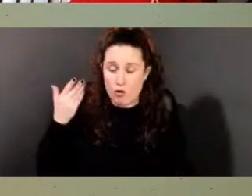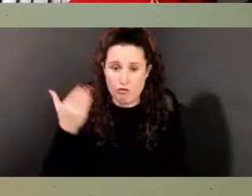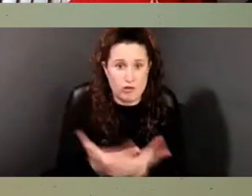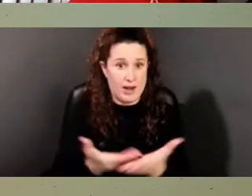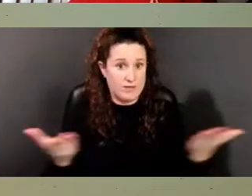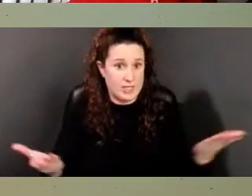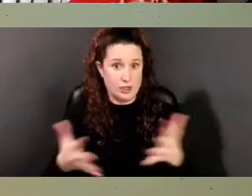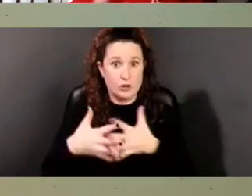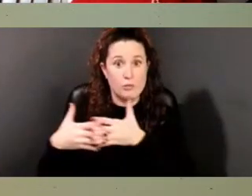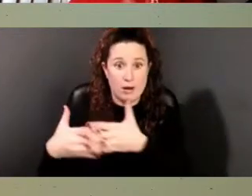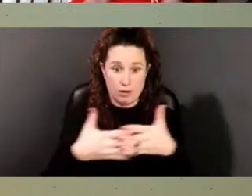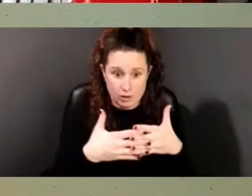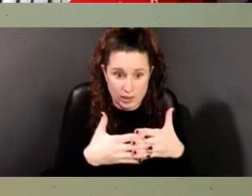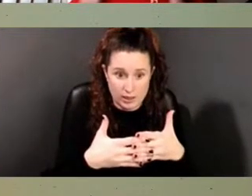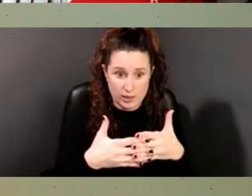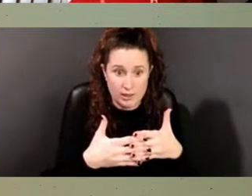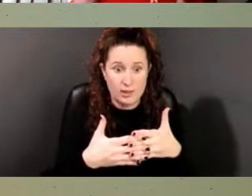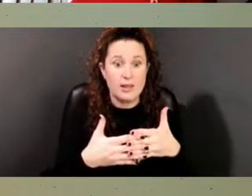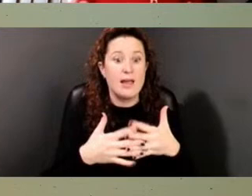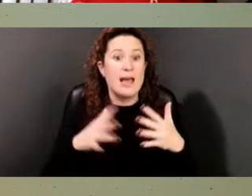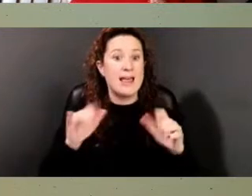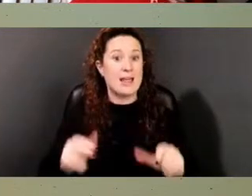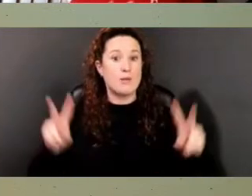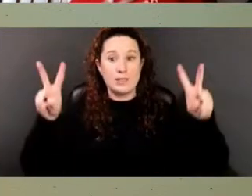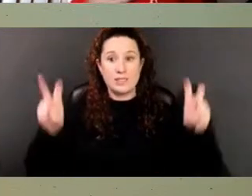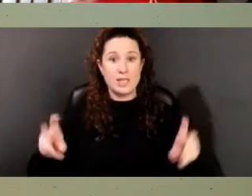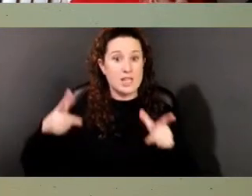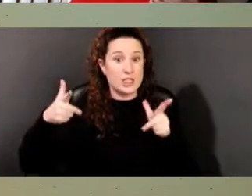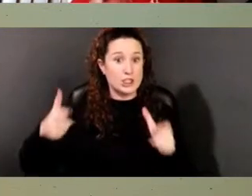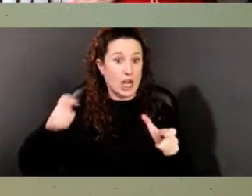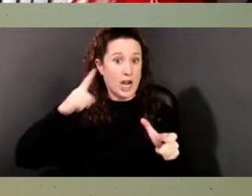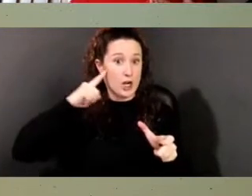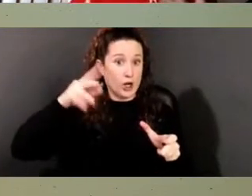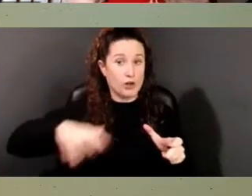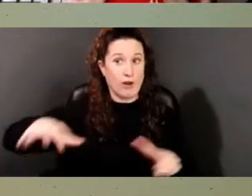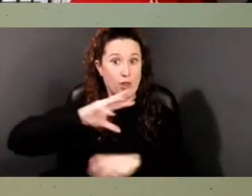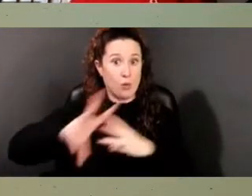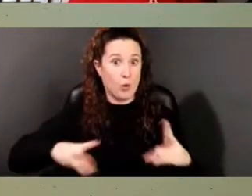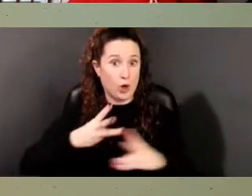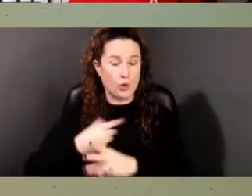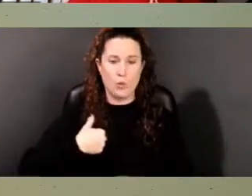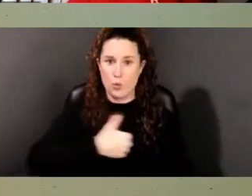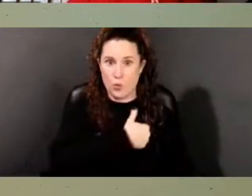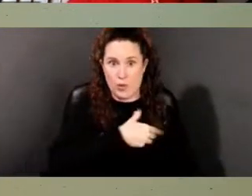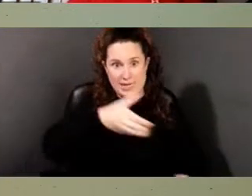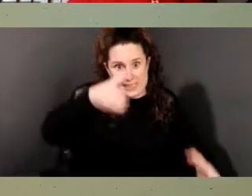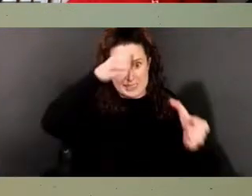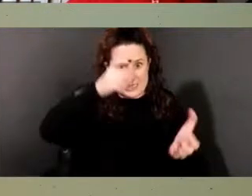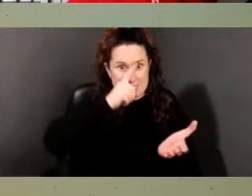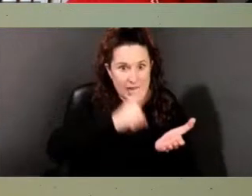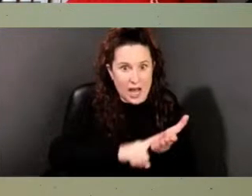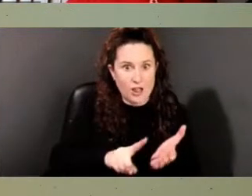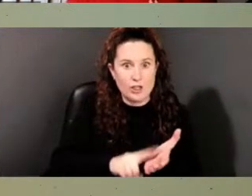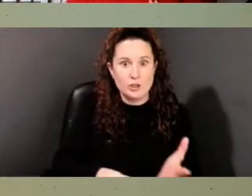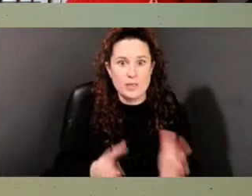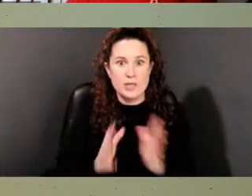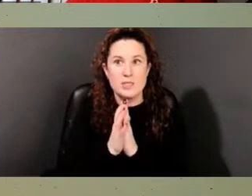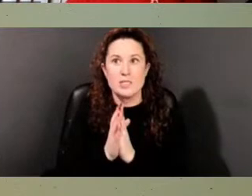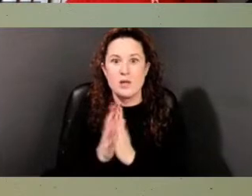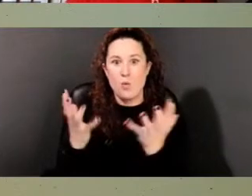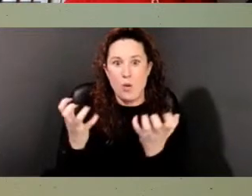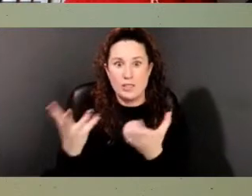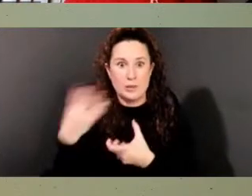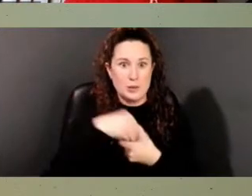And that was the shot heard around the world. Scholars, were clamoring to get this in their syllabus. In